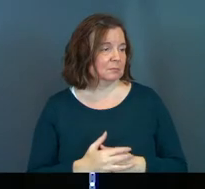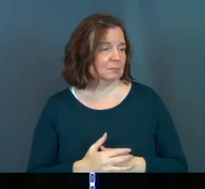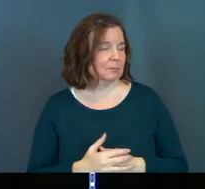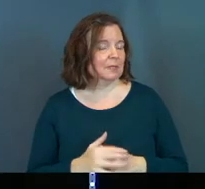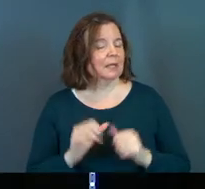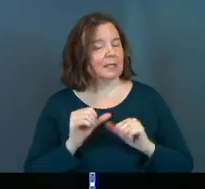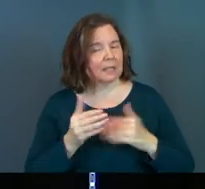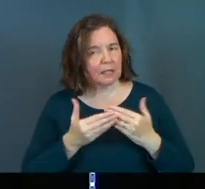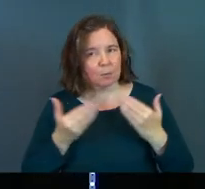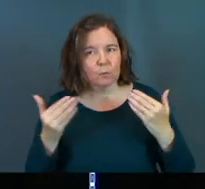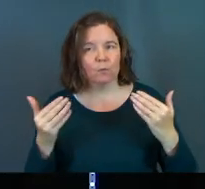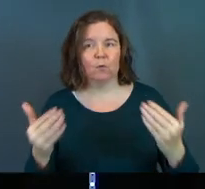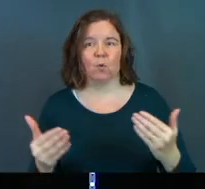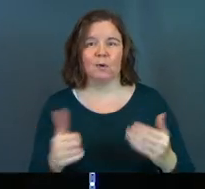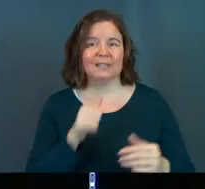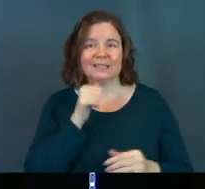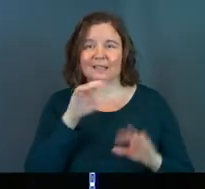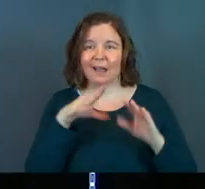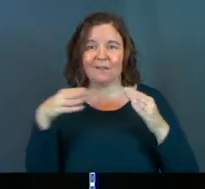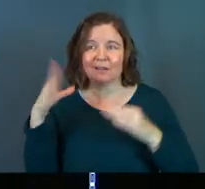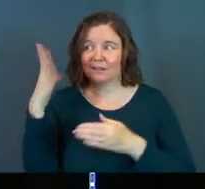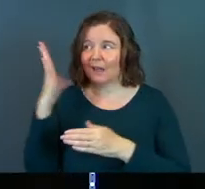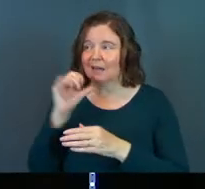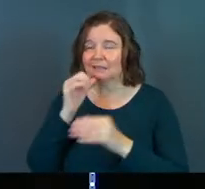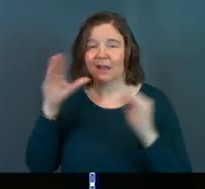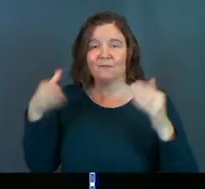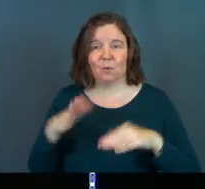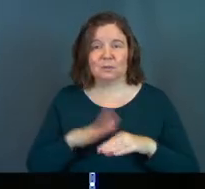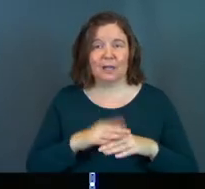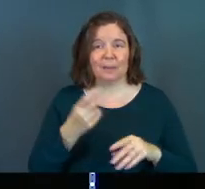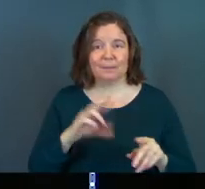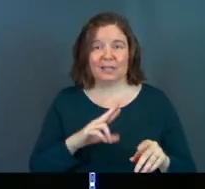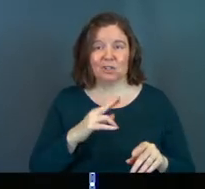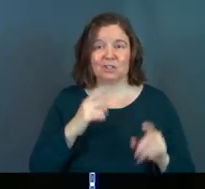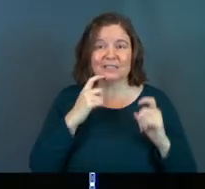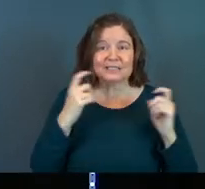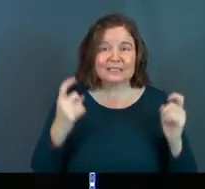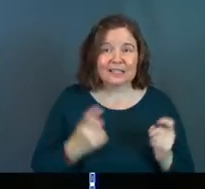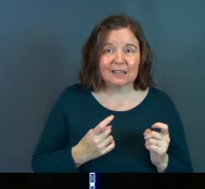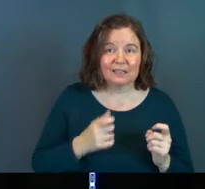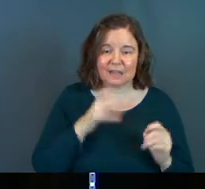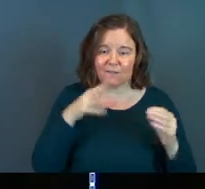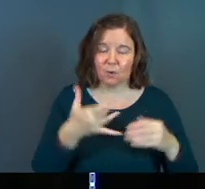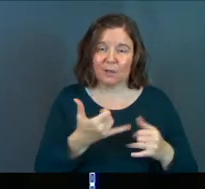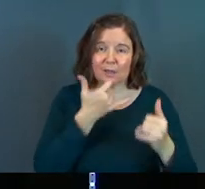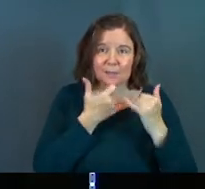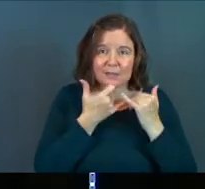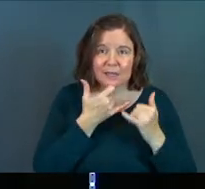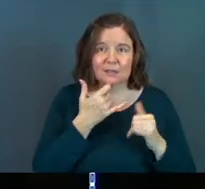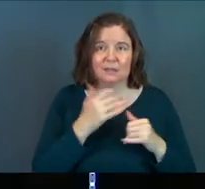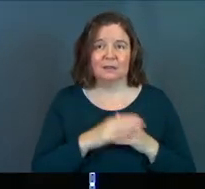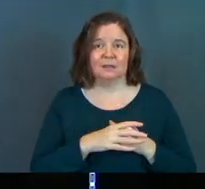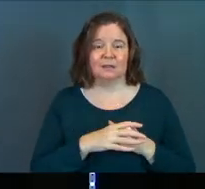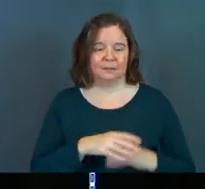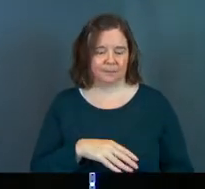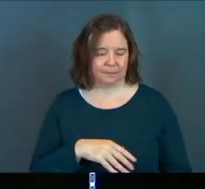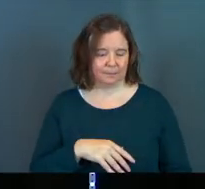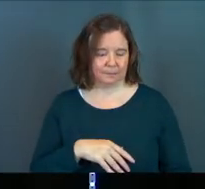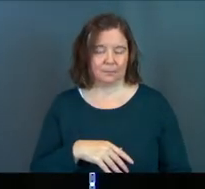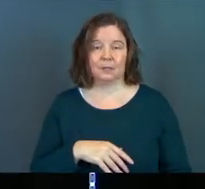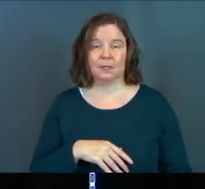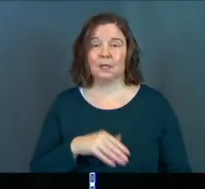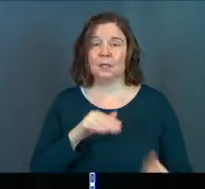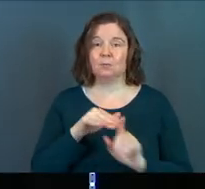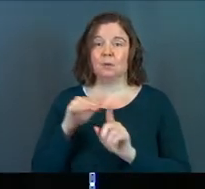Keep moving forward. He's not focused on Peter's sin. He's not focused on his mistake. He's, he's reminding